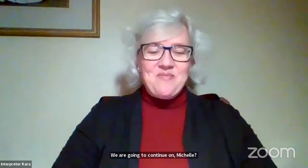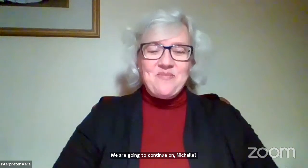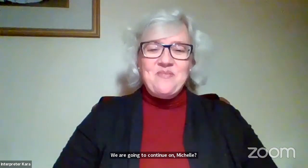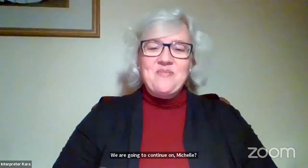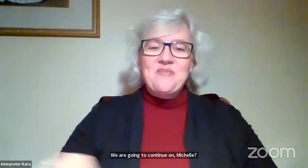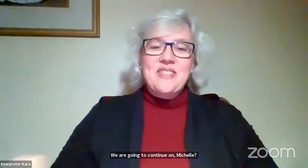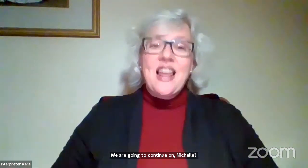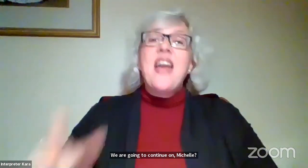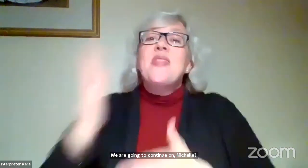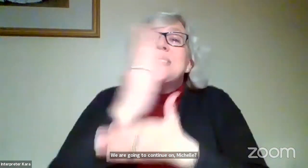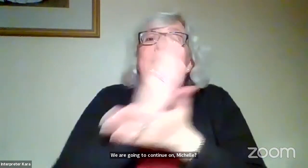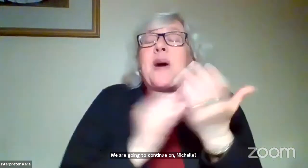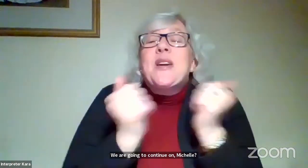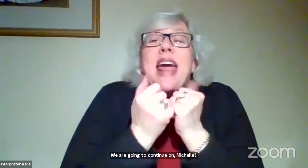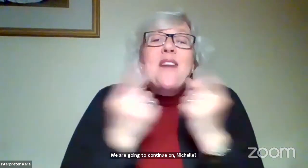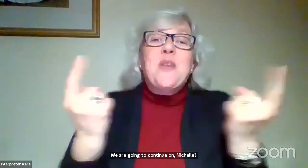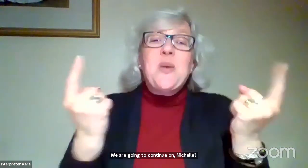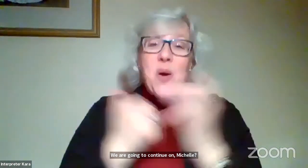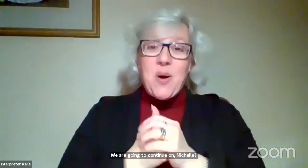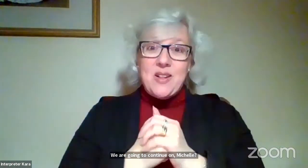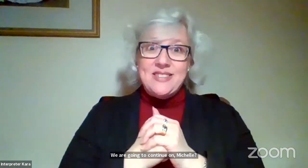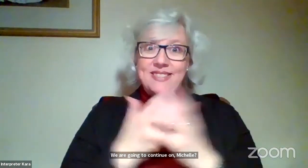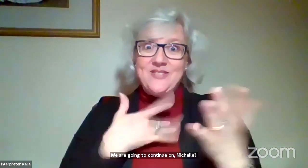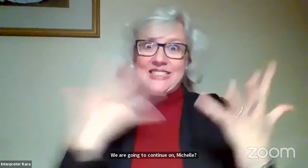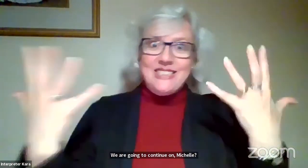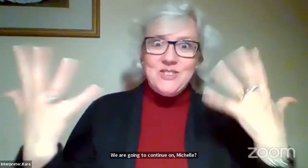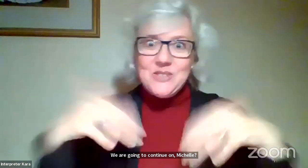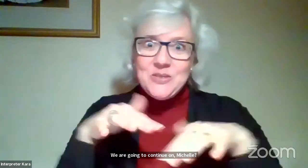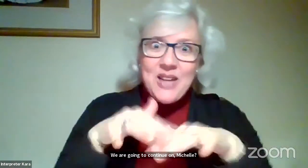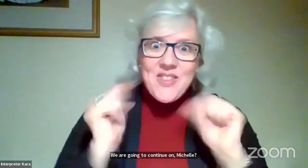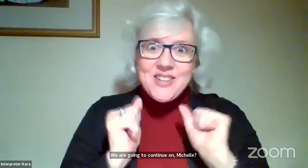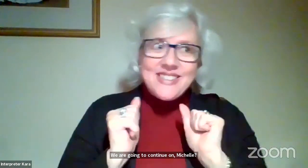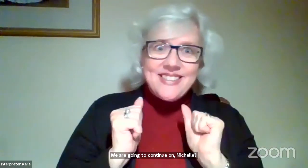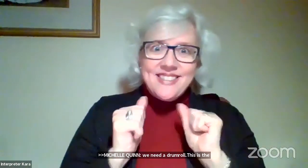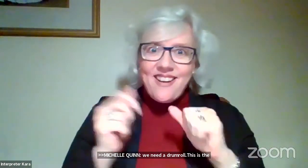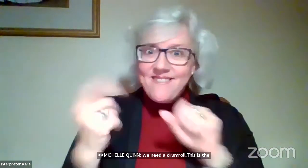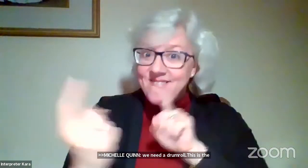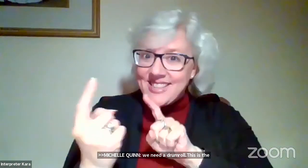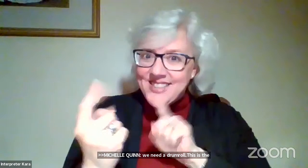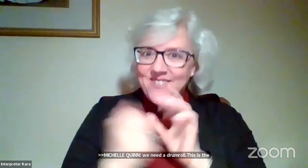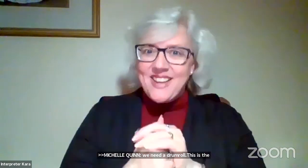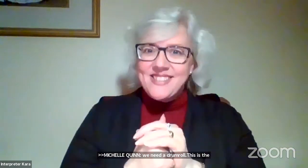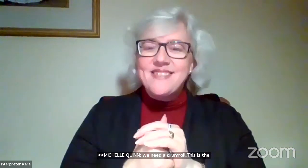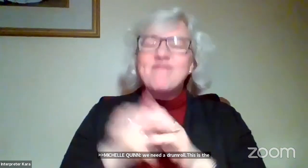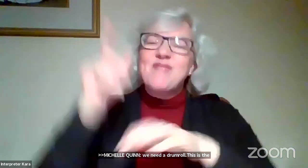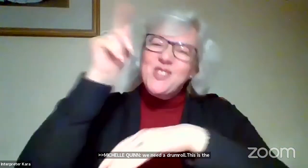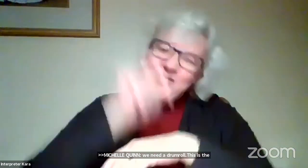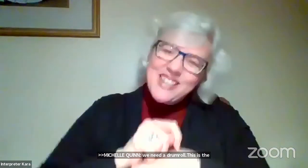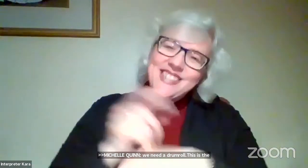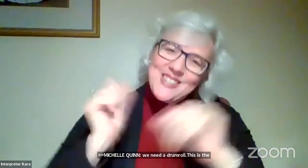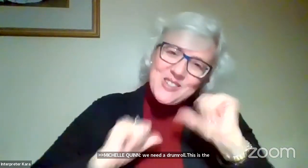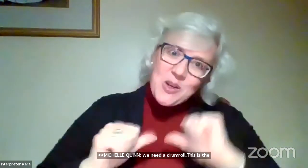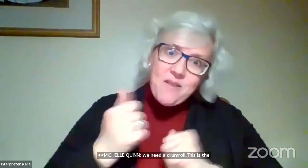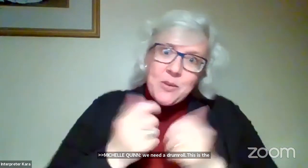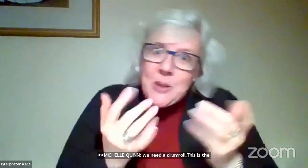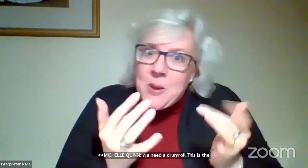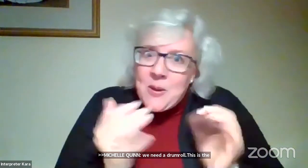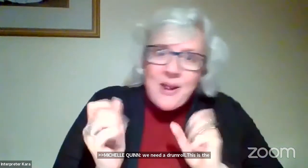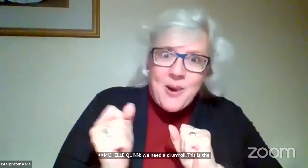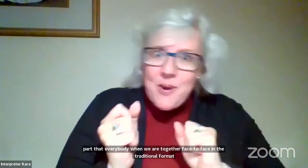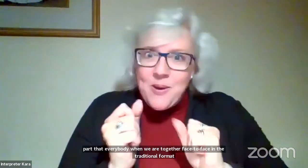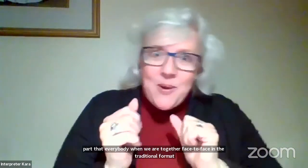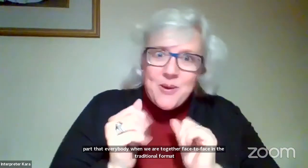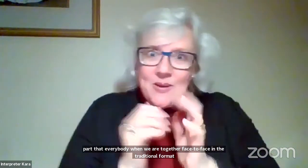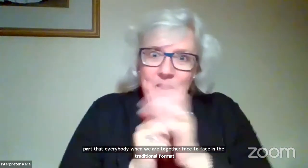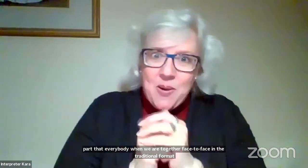This is the part that everybody, when we're together, face-to-face in the traditional format, everybody's waiting for this moment.